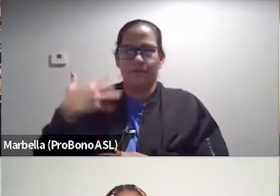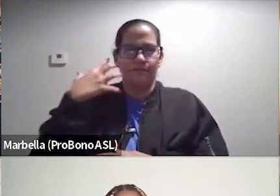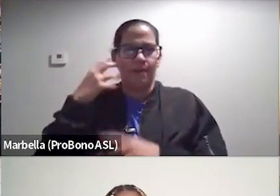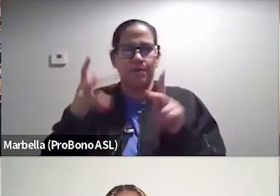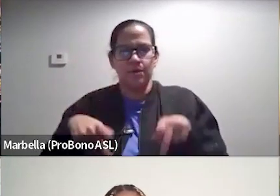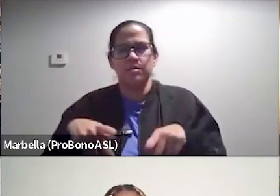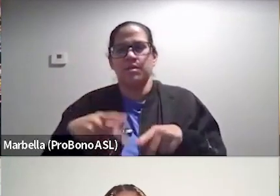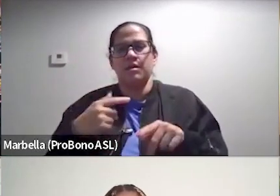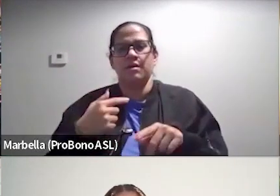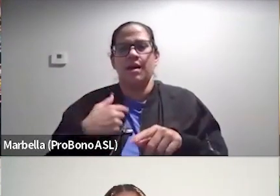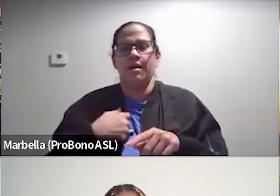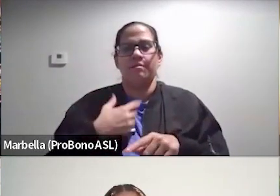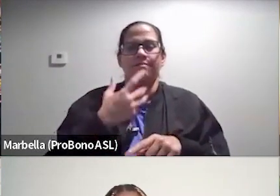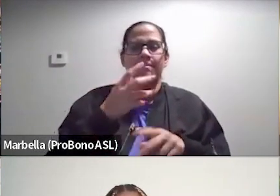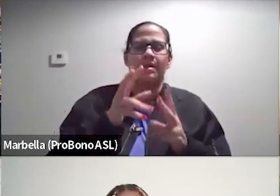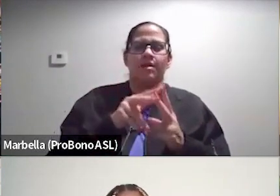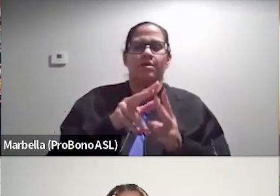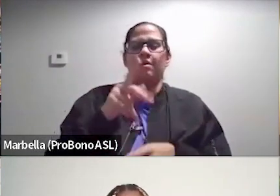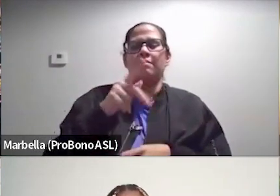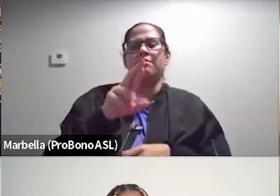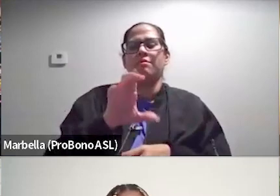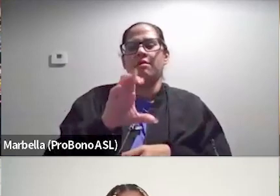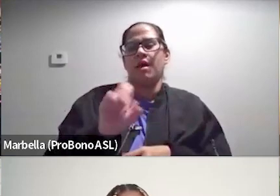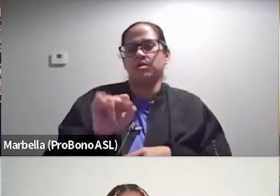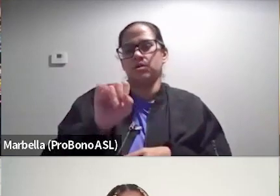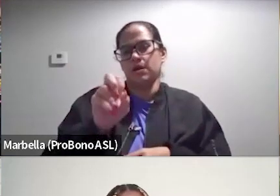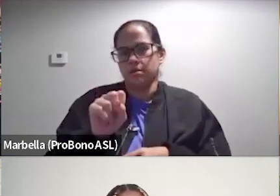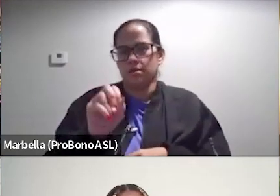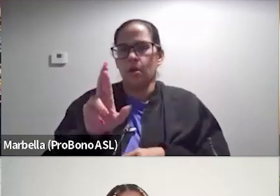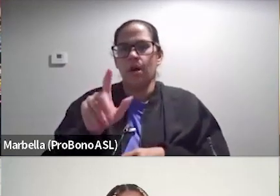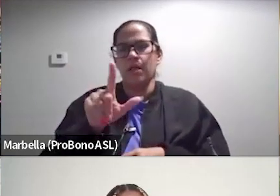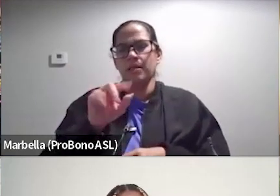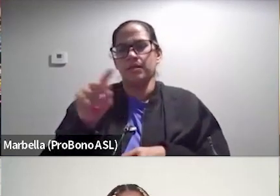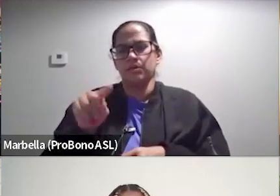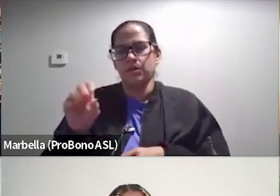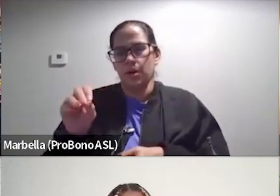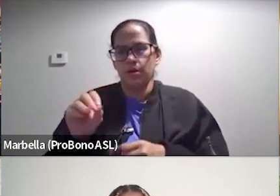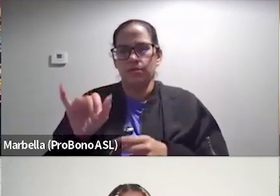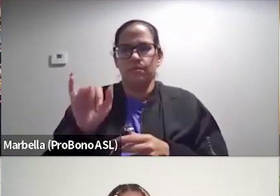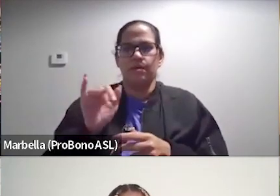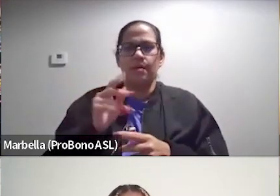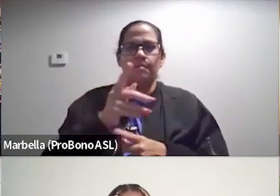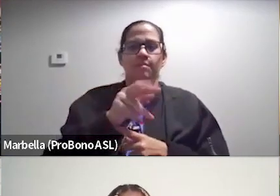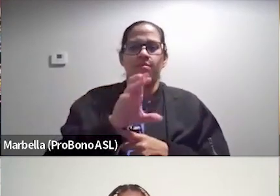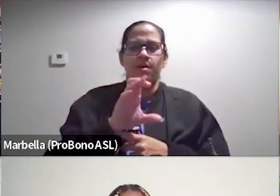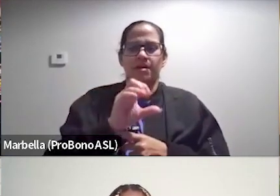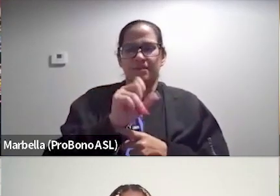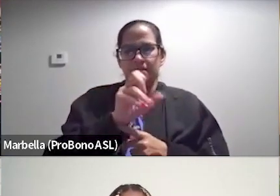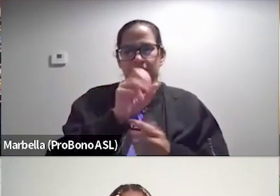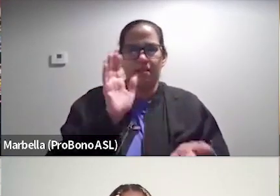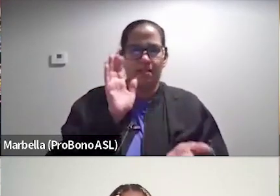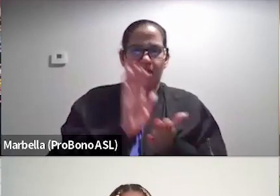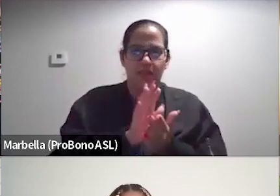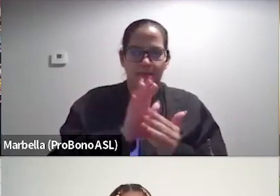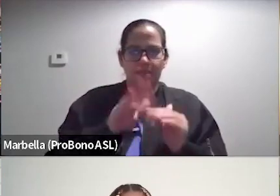I'm either precious or Lizzo. Um, those are the places I live in between and precious has been a lot less since